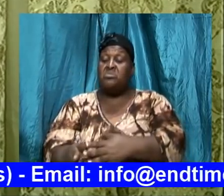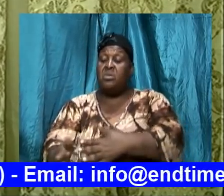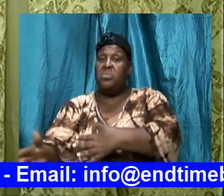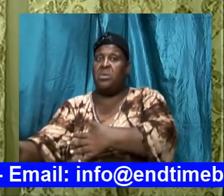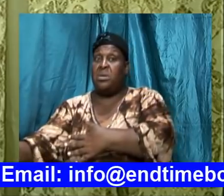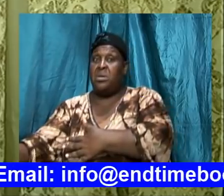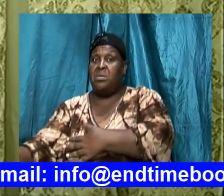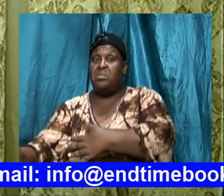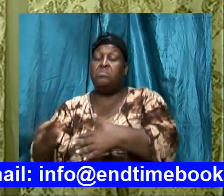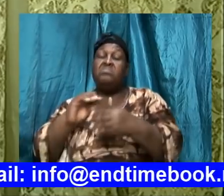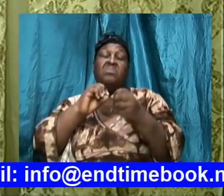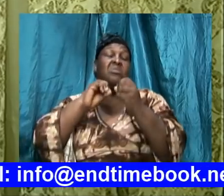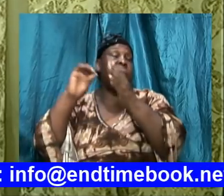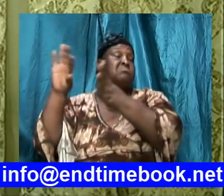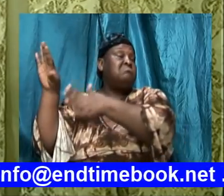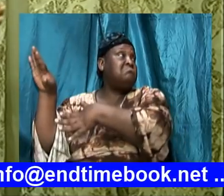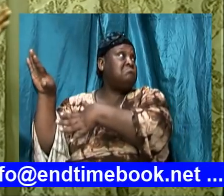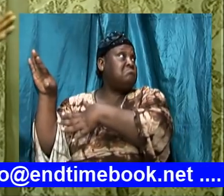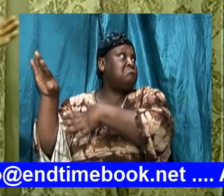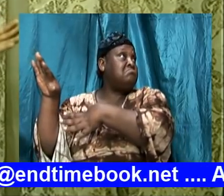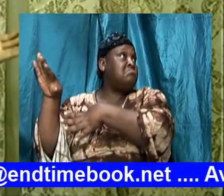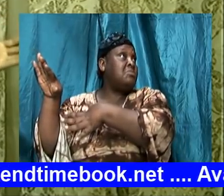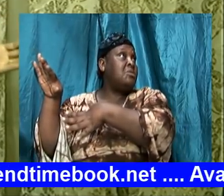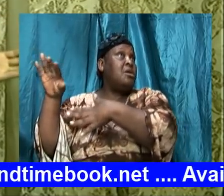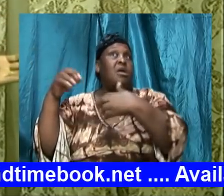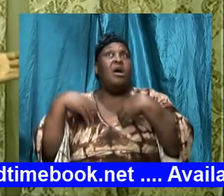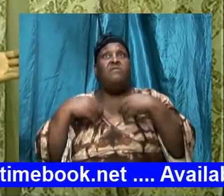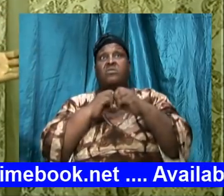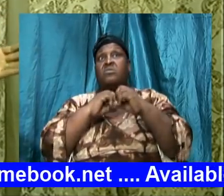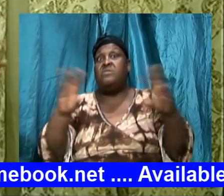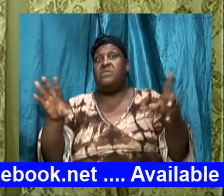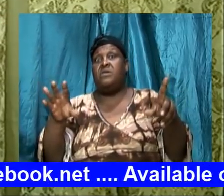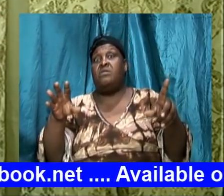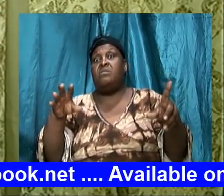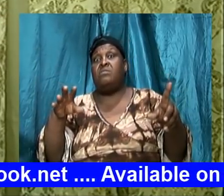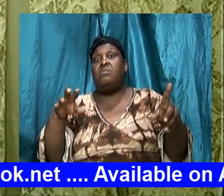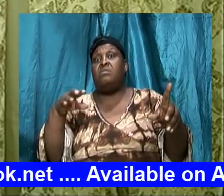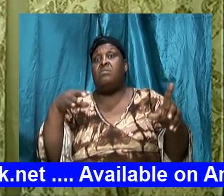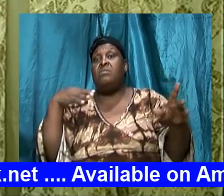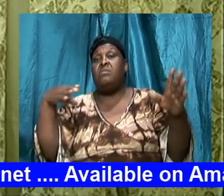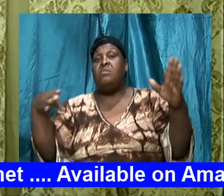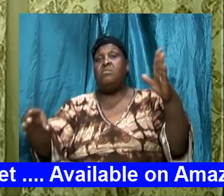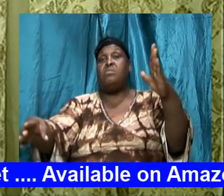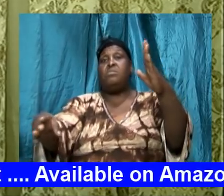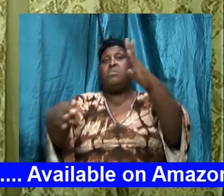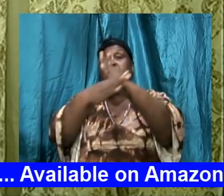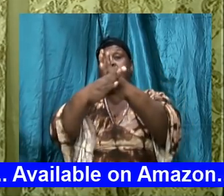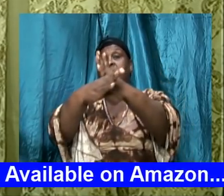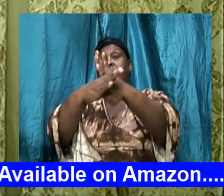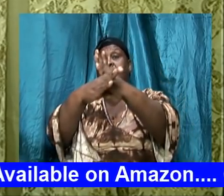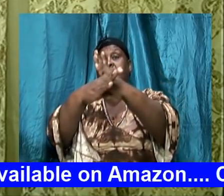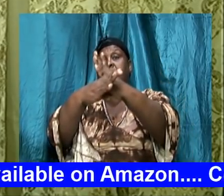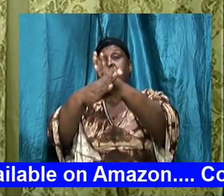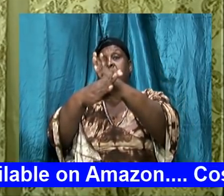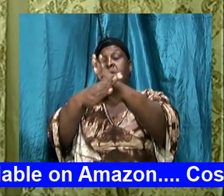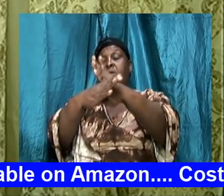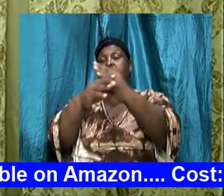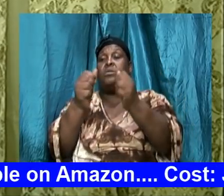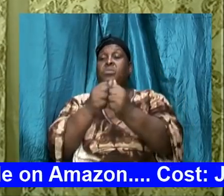attack with and therefore we are exposed and that is the reason why many